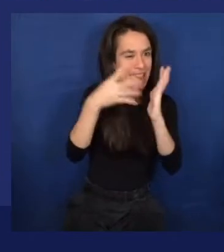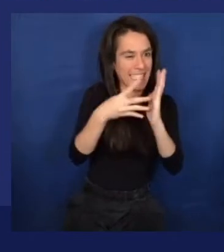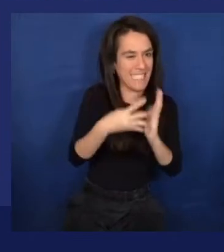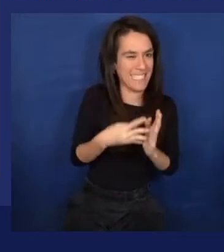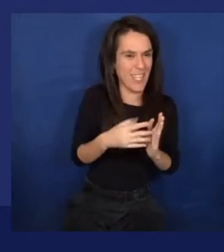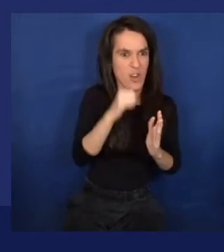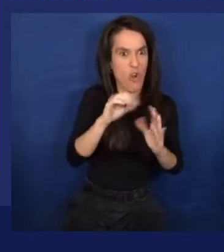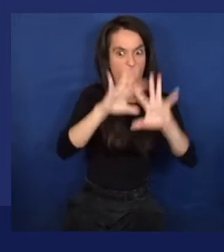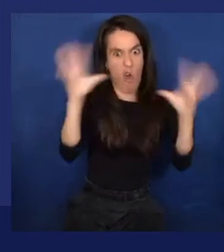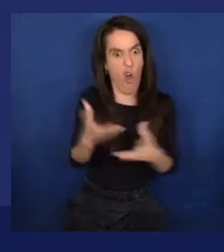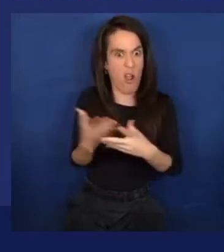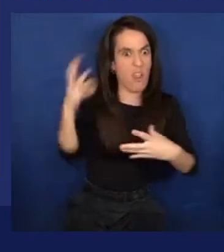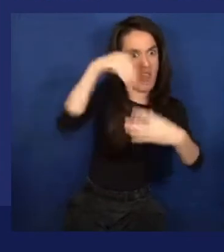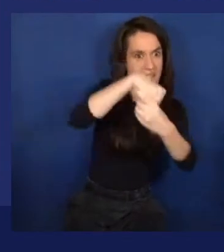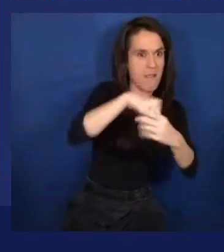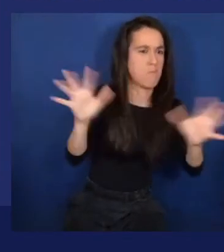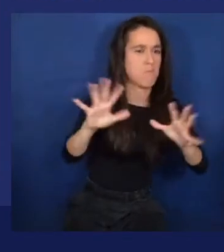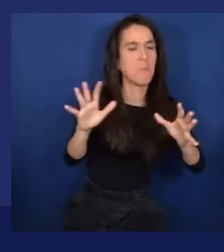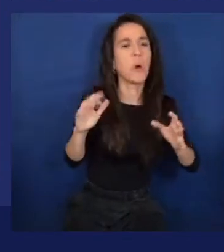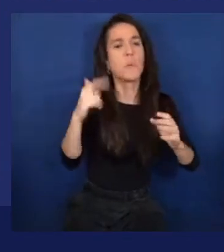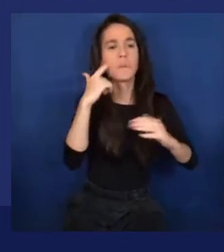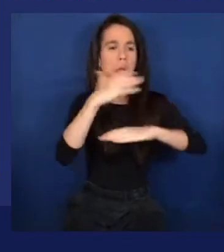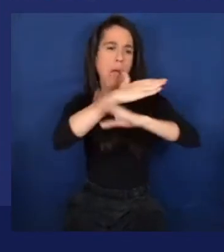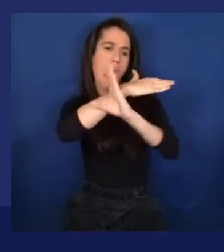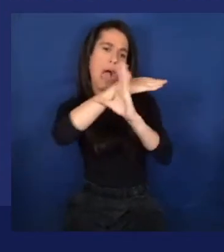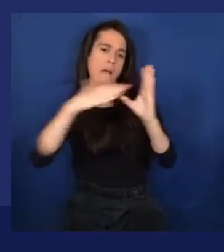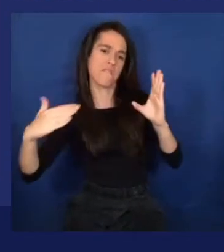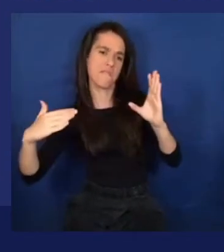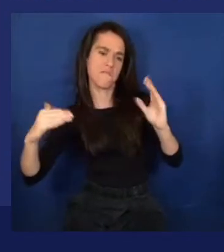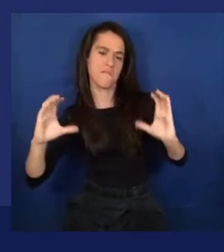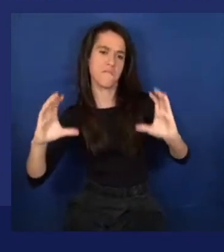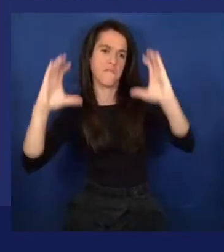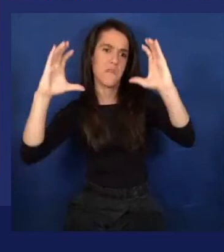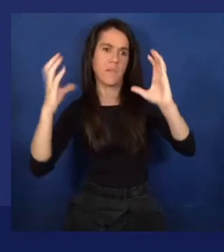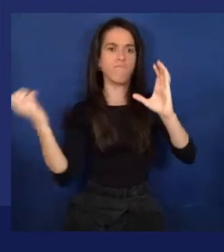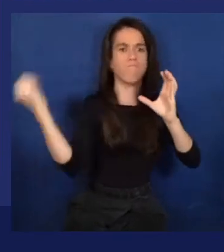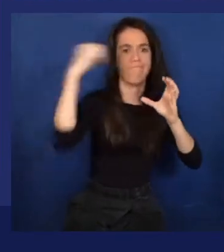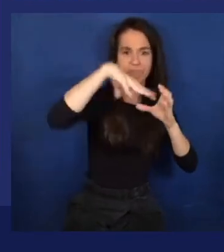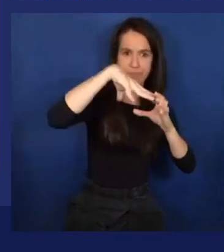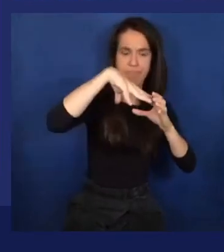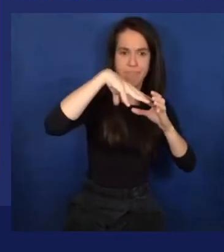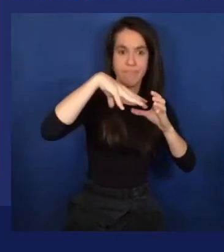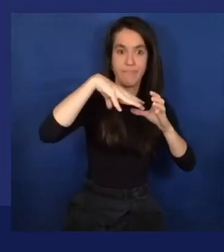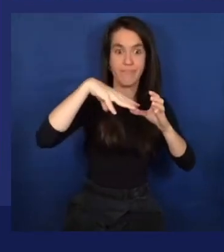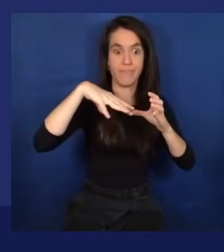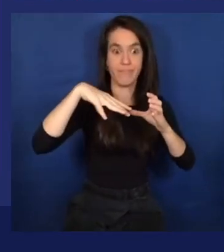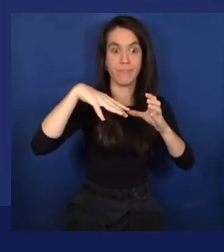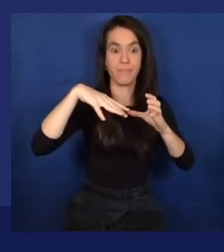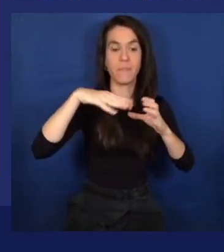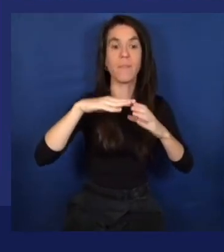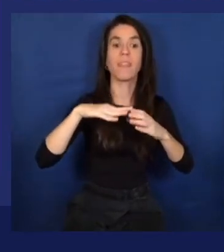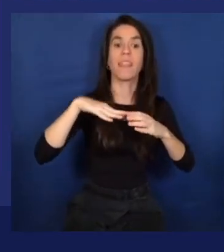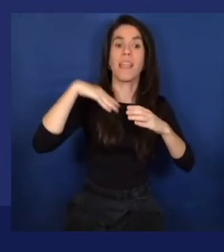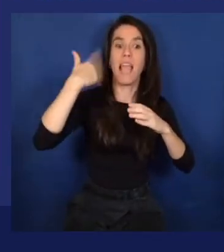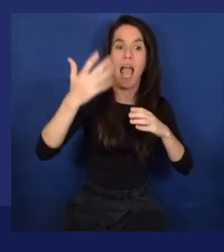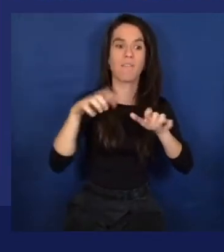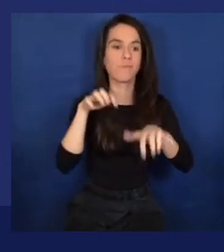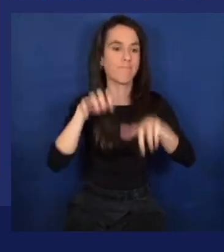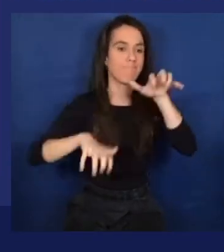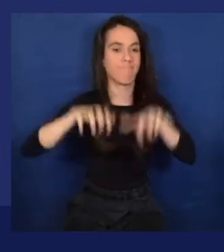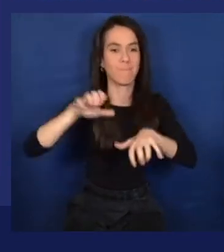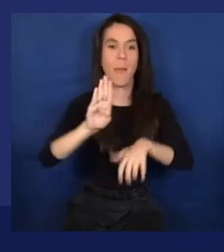these, and we save the last ones. We open them, and then we have to say, all right, this is Bart